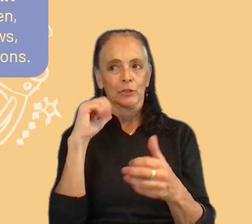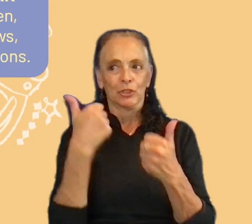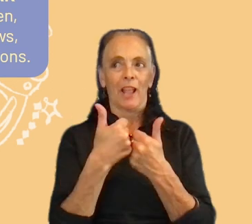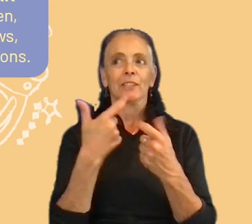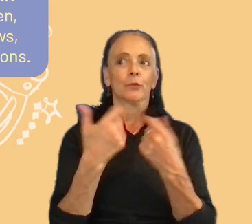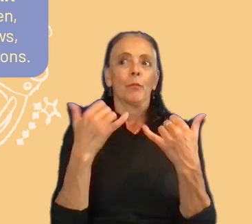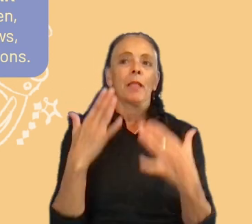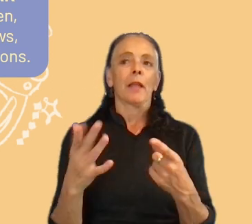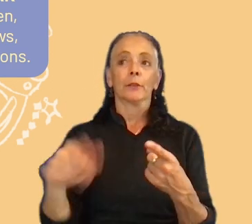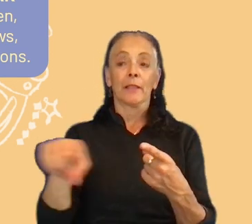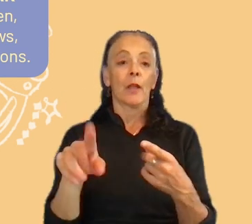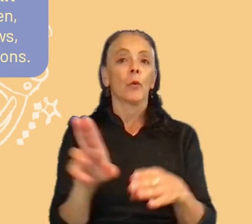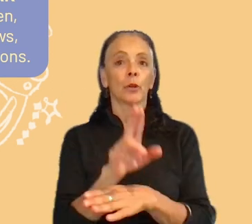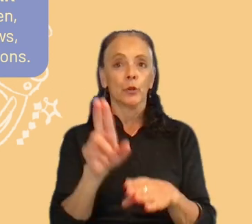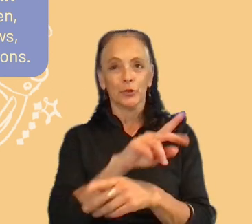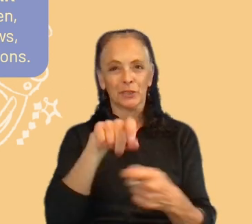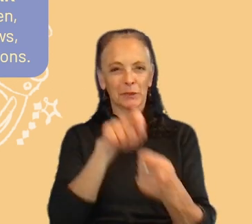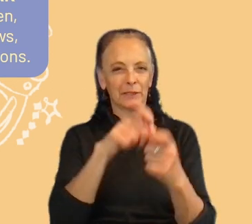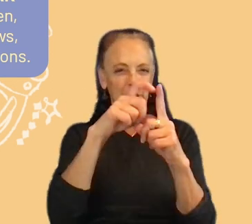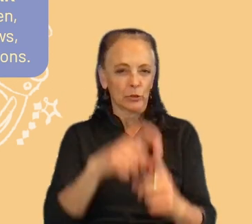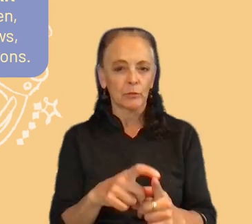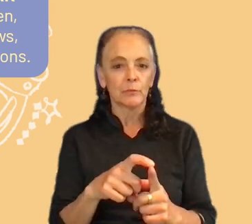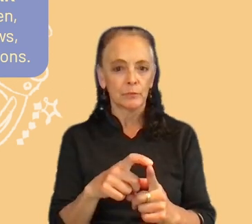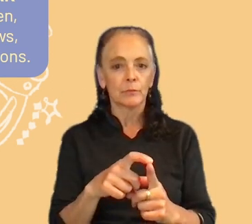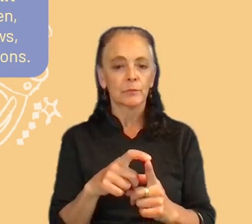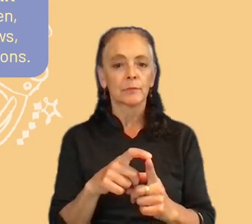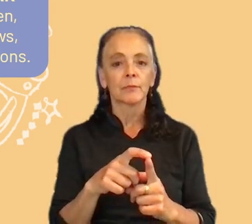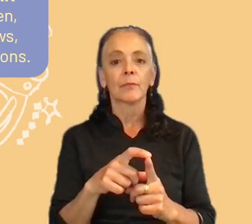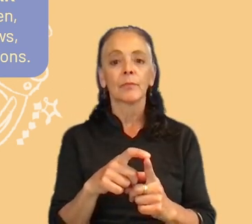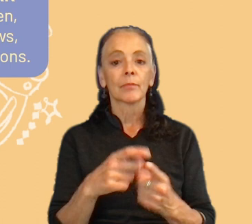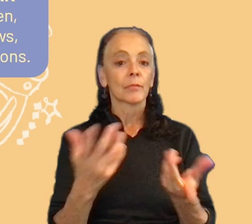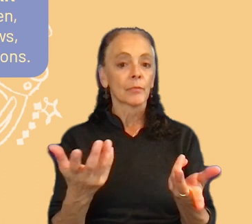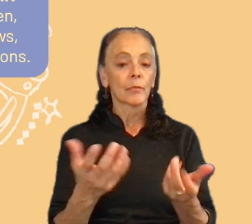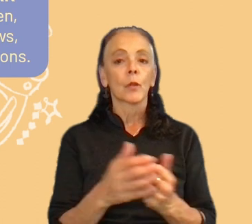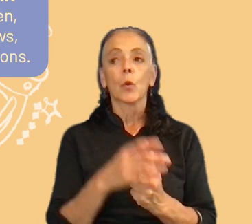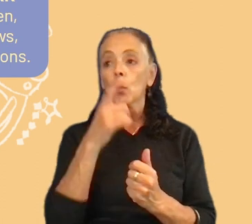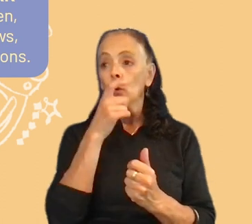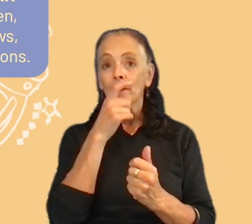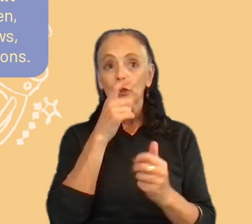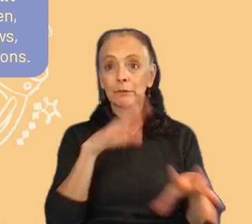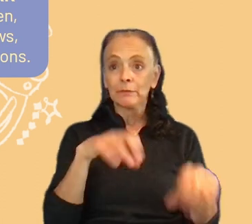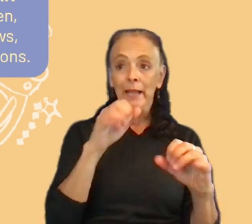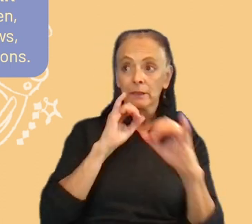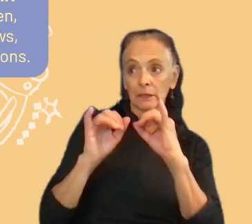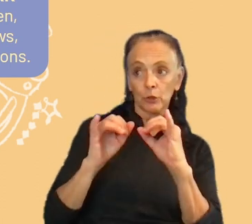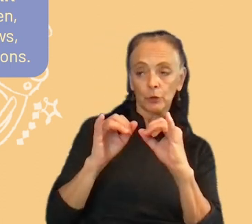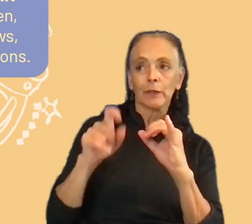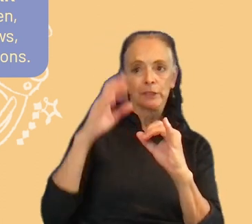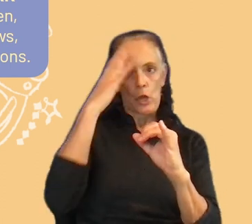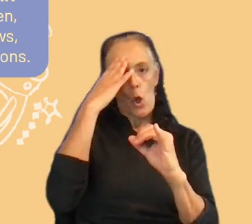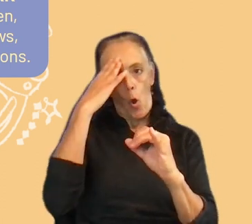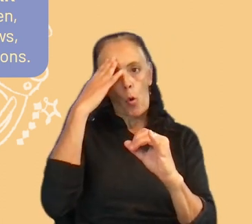They are going to use specific terms. So whoever is interviewing needs to know the game